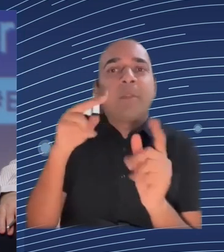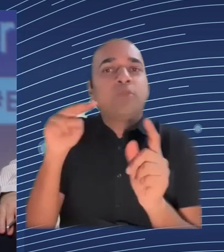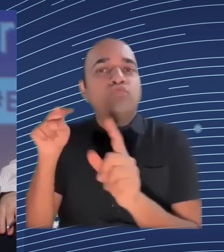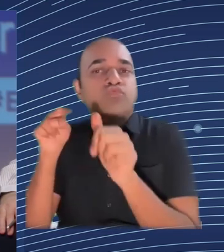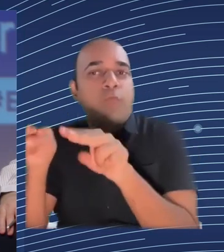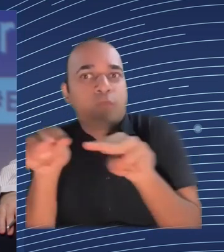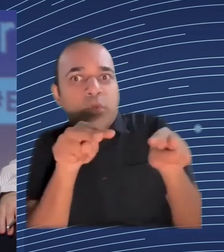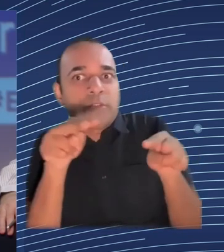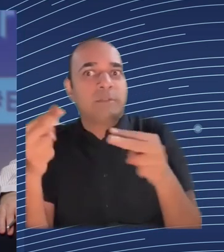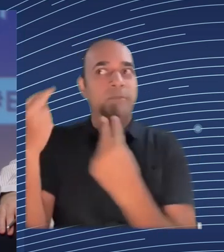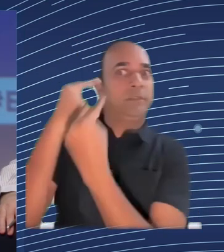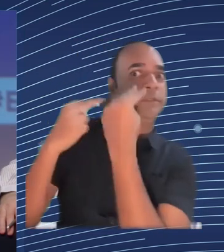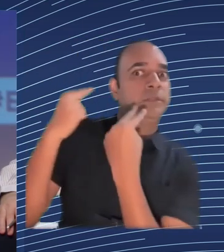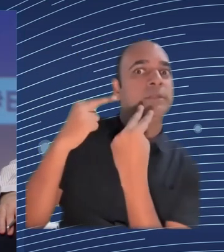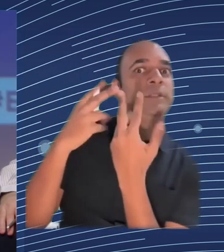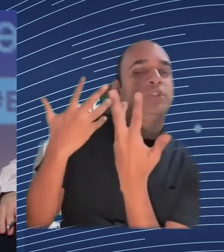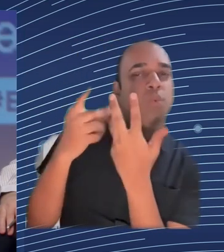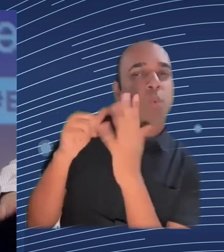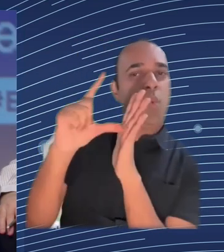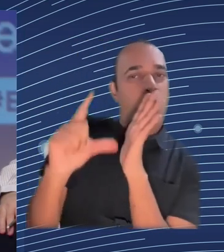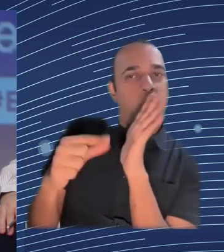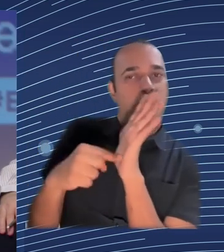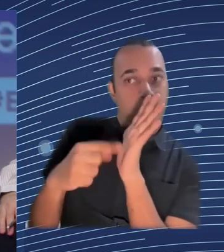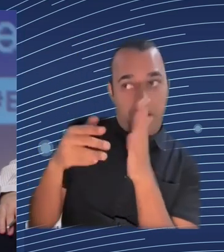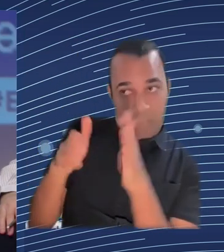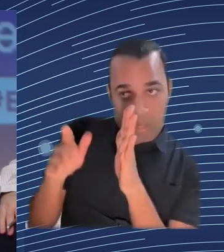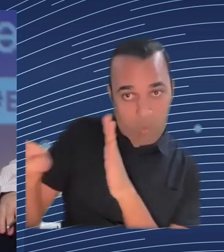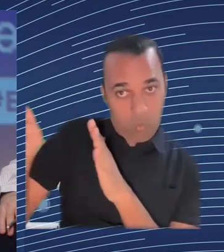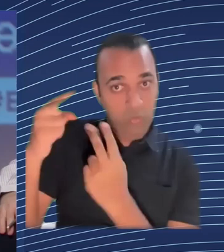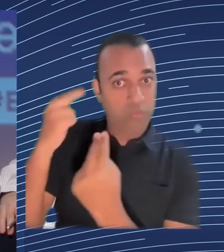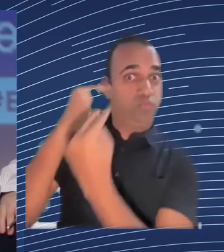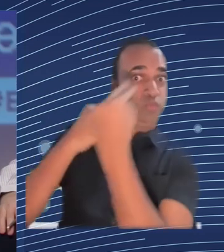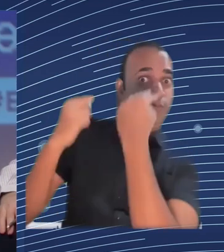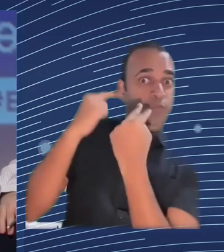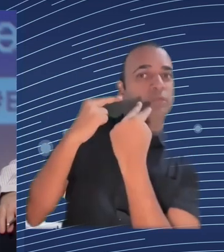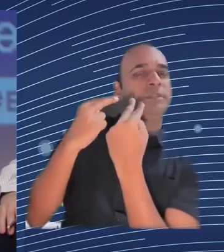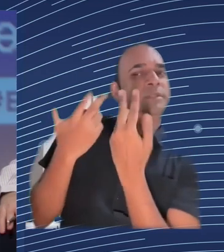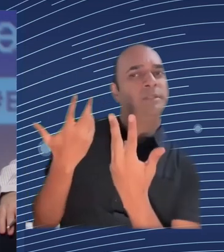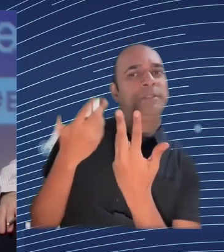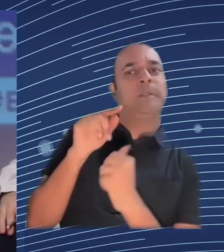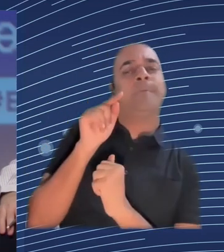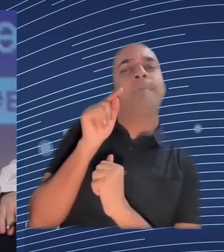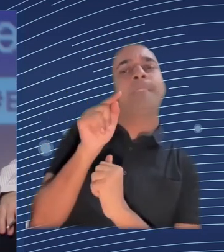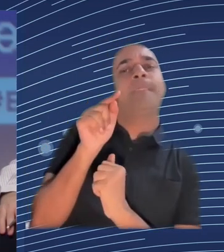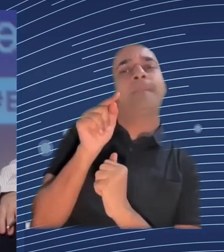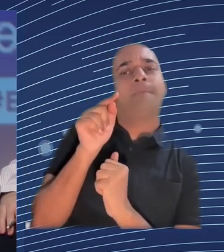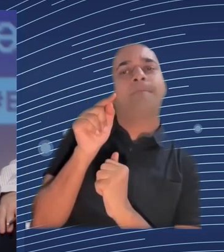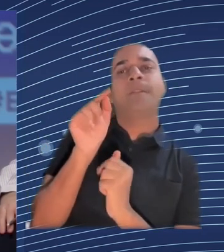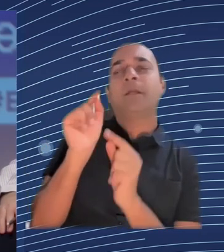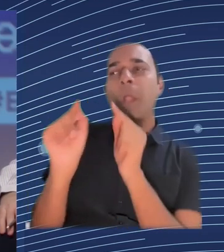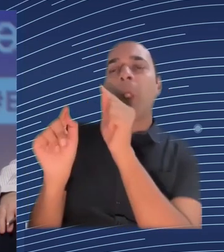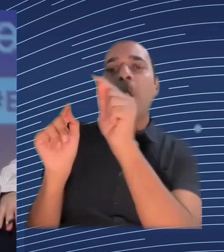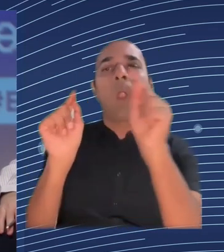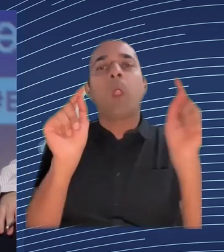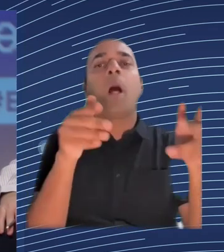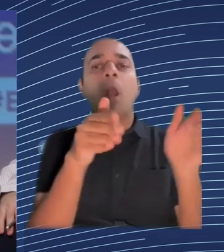movement and performance surveillance profiles to evaluate employees covered surveillance